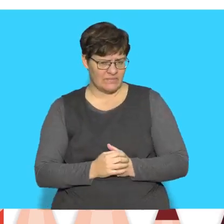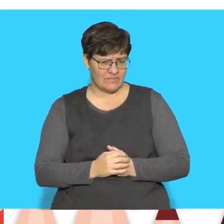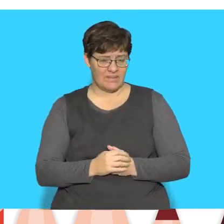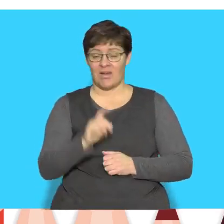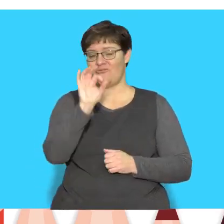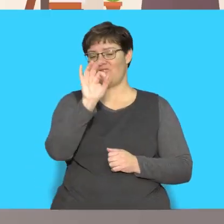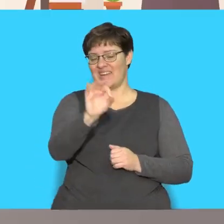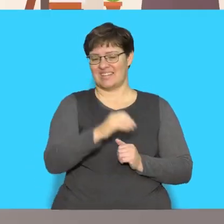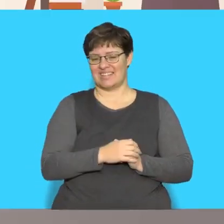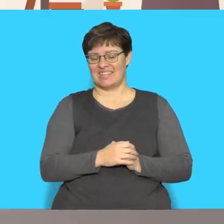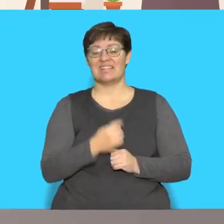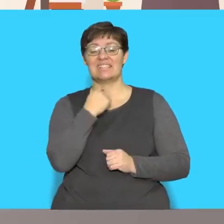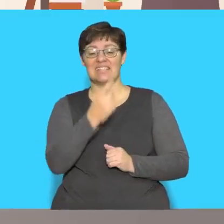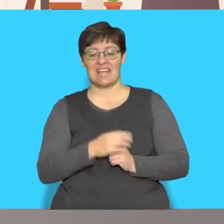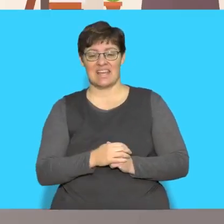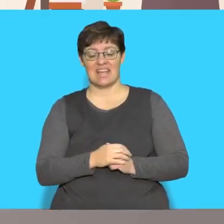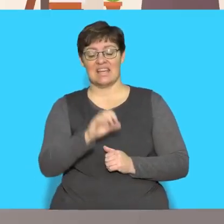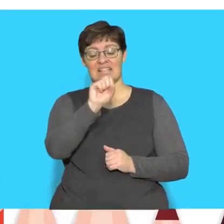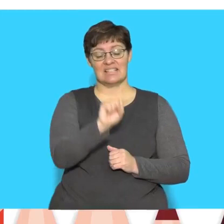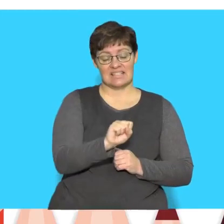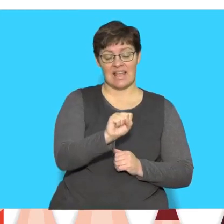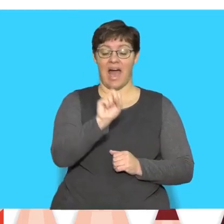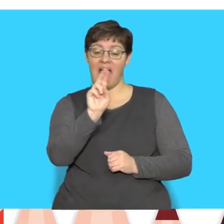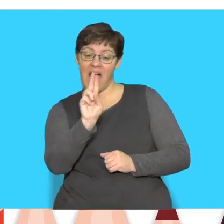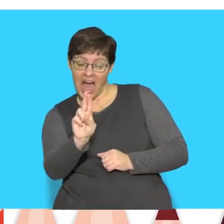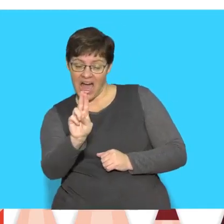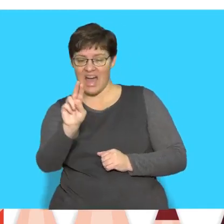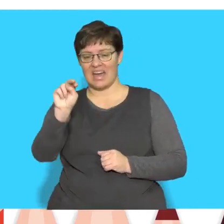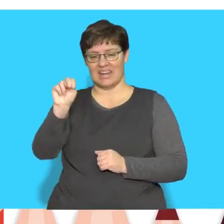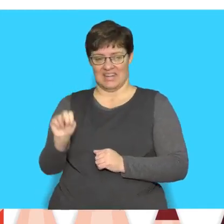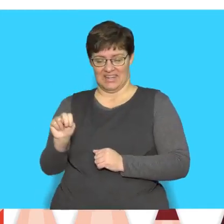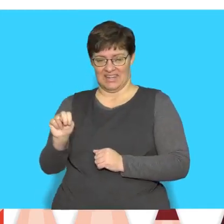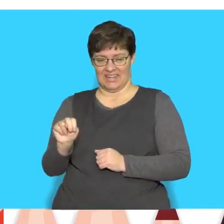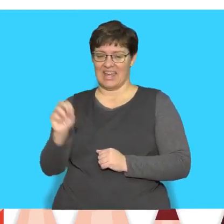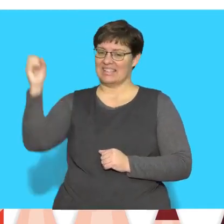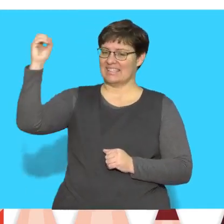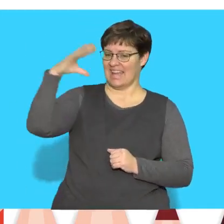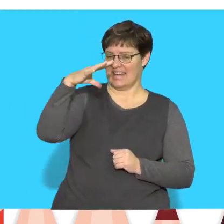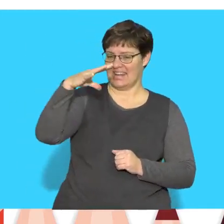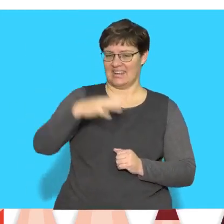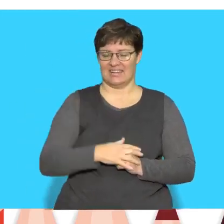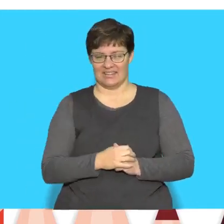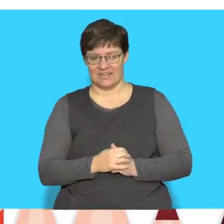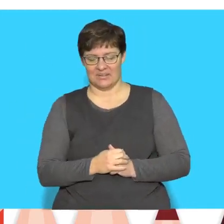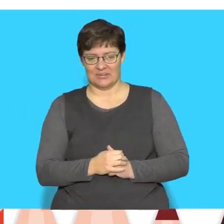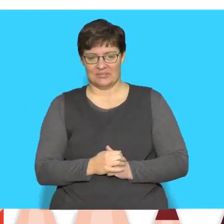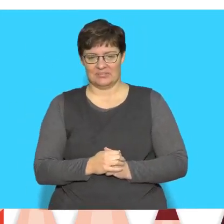Very good. Say S-A-N. Sun.